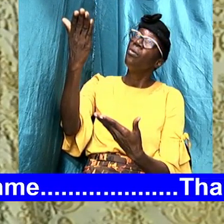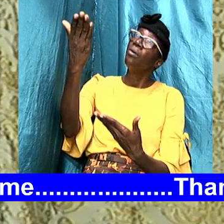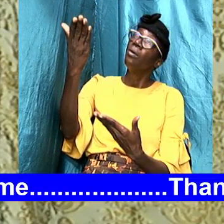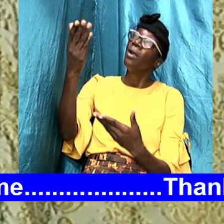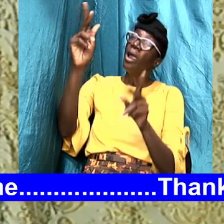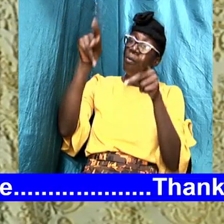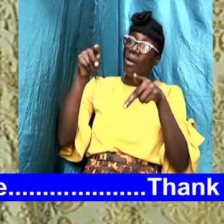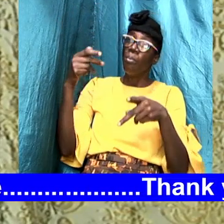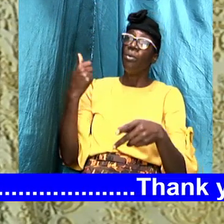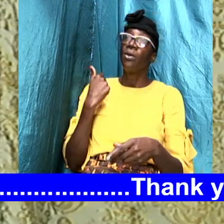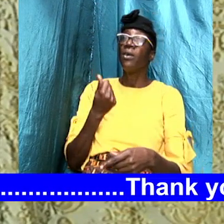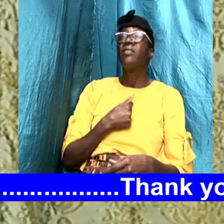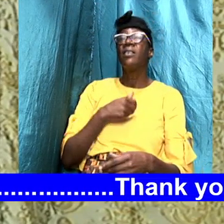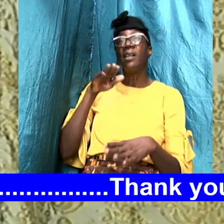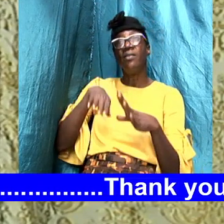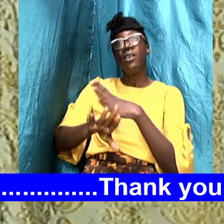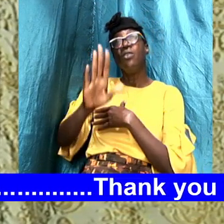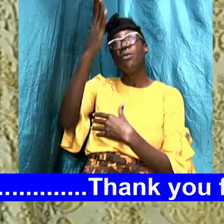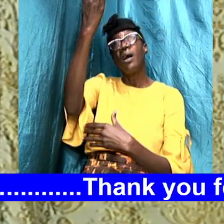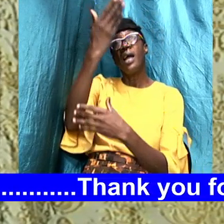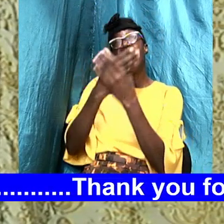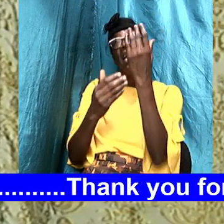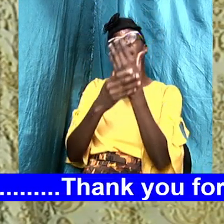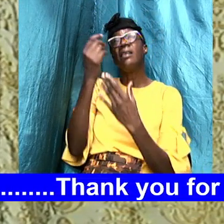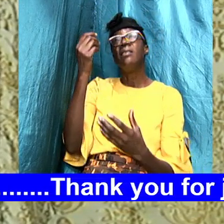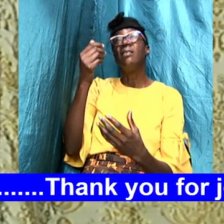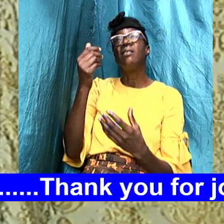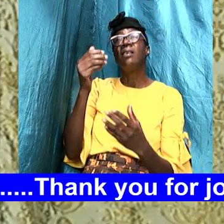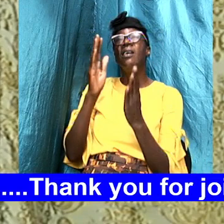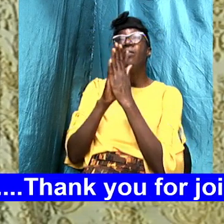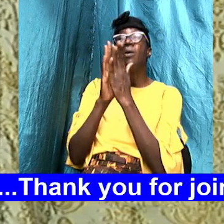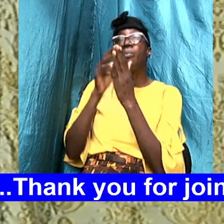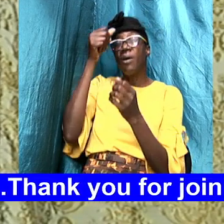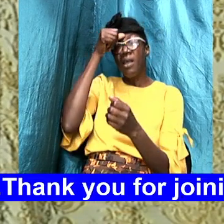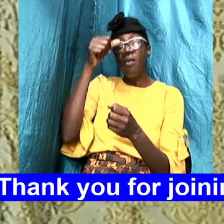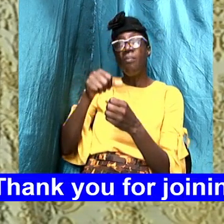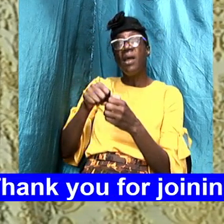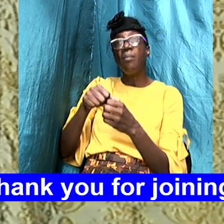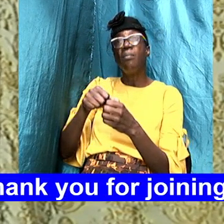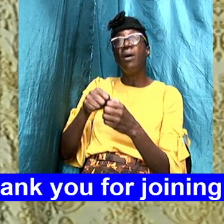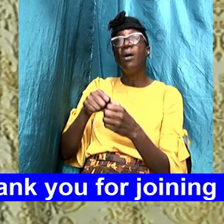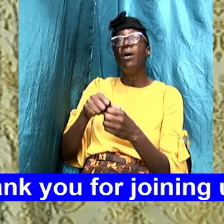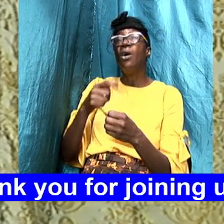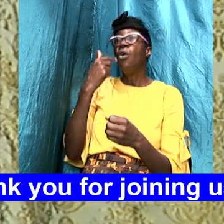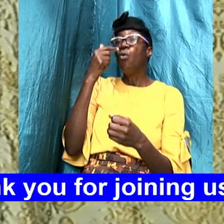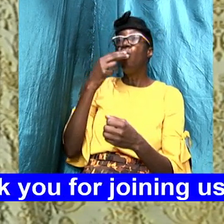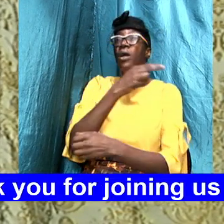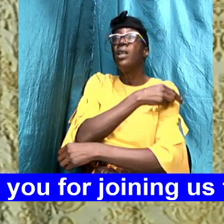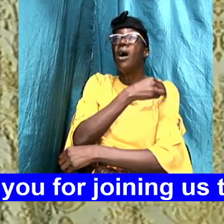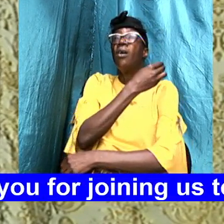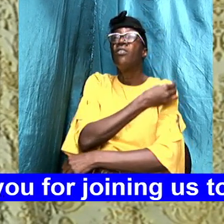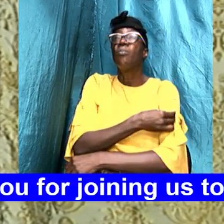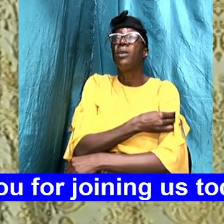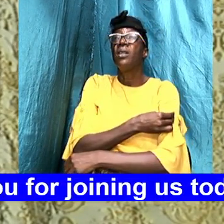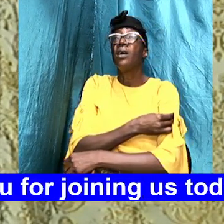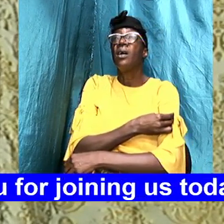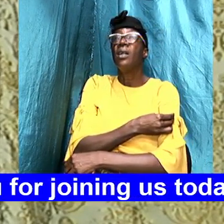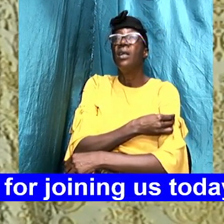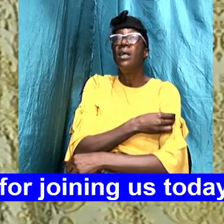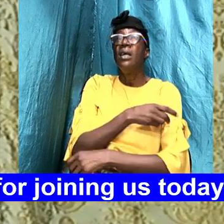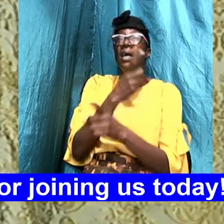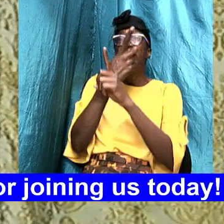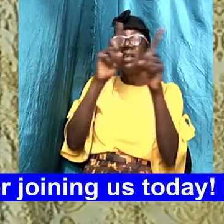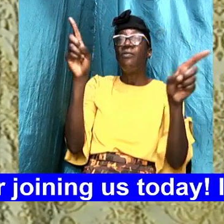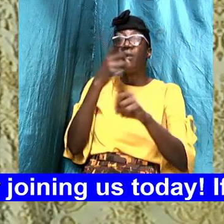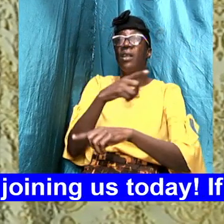put ourselves into your hands we pray God that you will remember right now those who are in hospitals those on the ward God